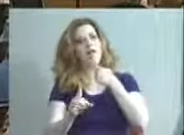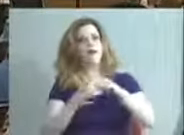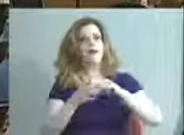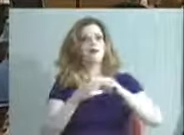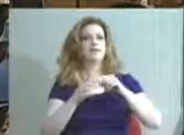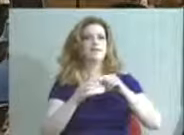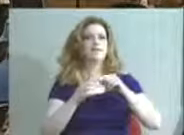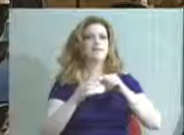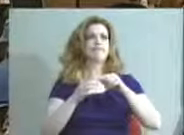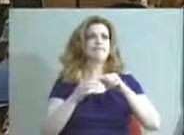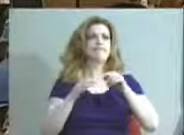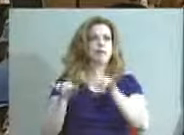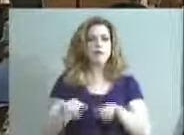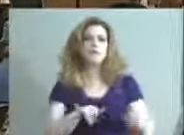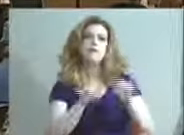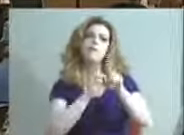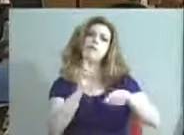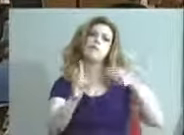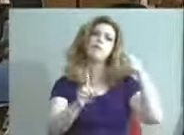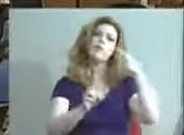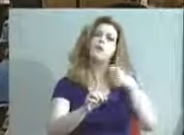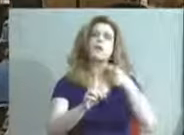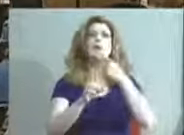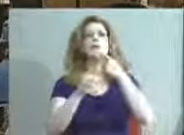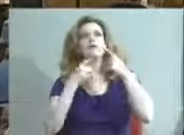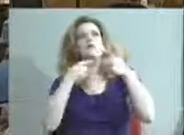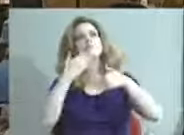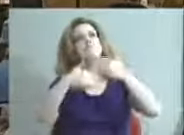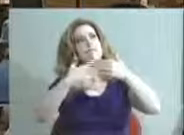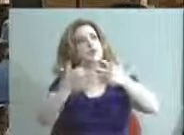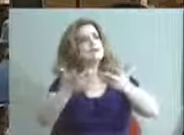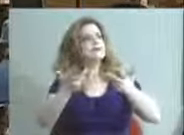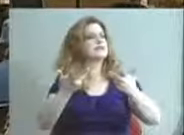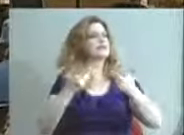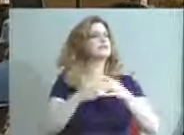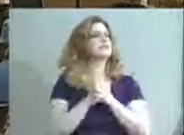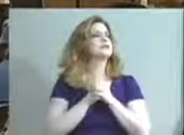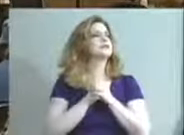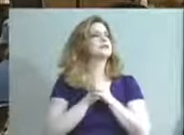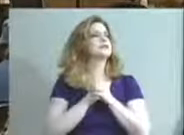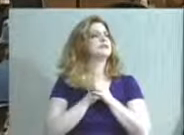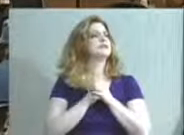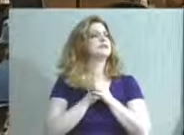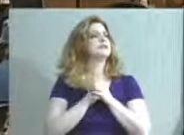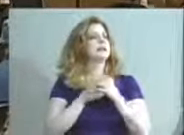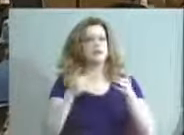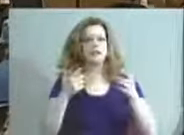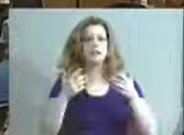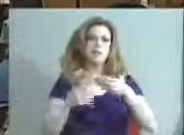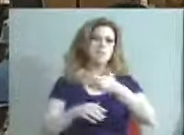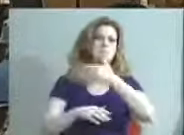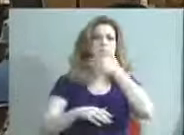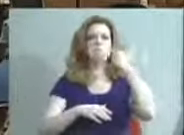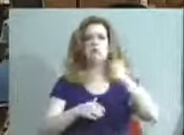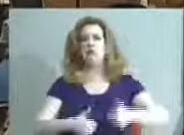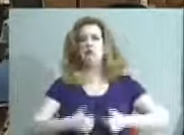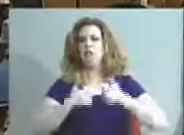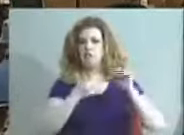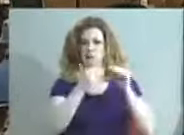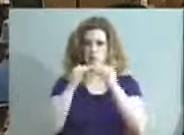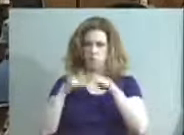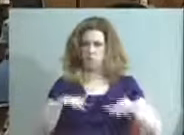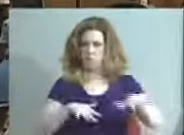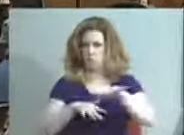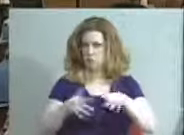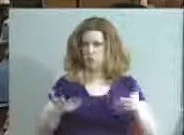goals of a prosperous citizenry and a larger life for the community closer to our home